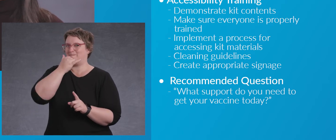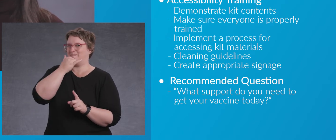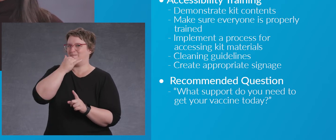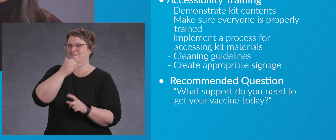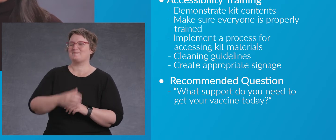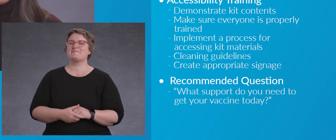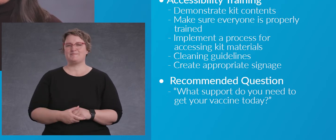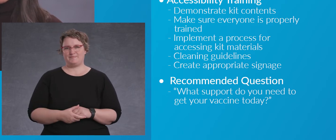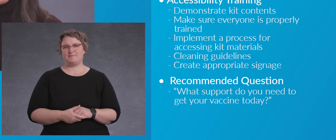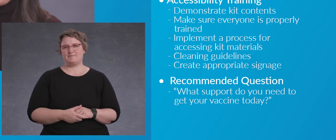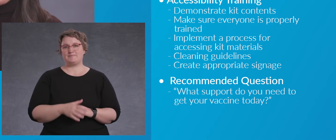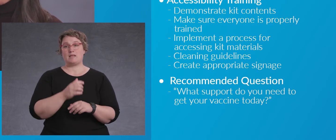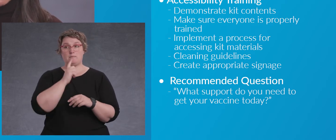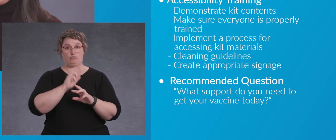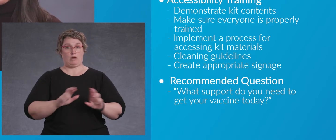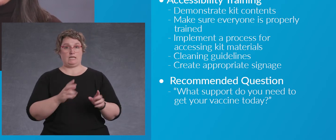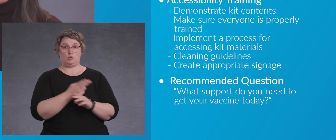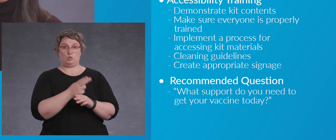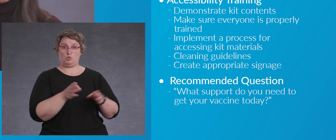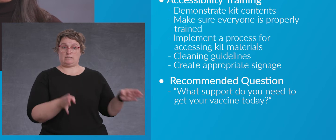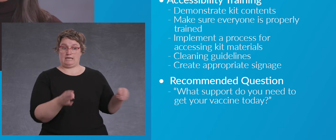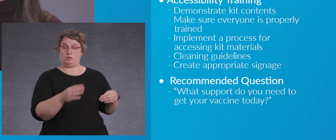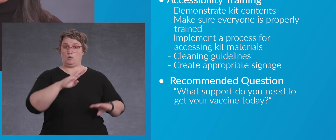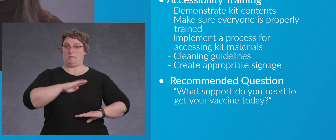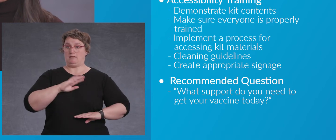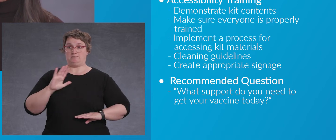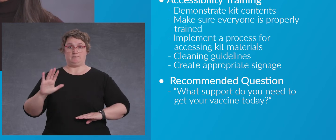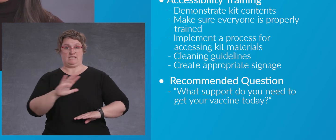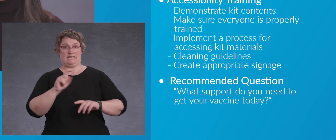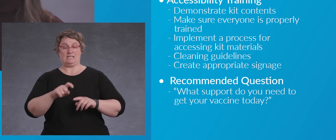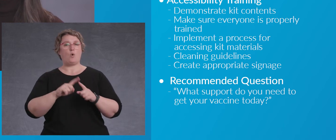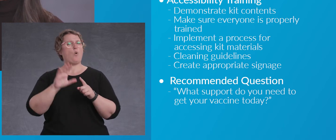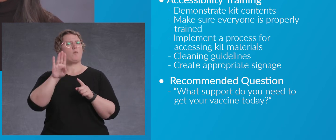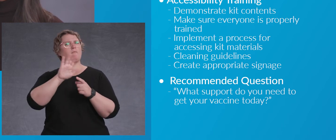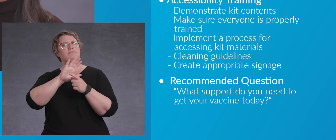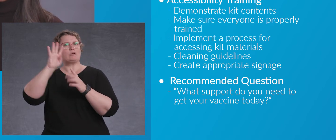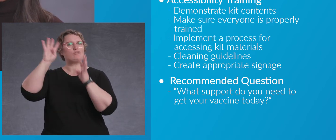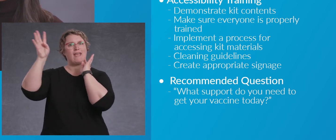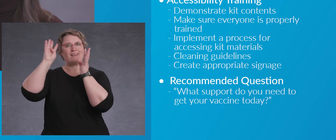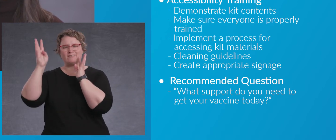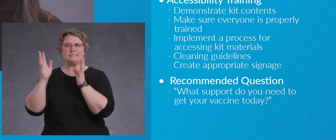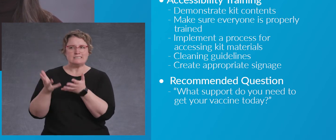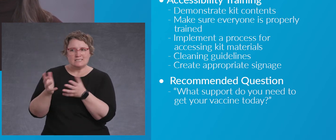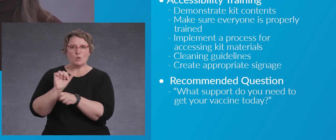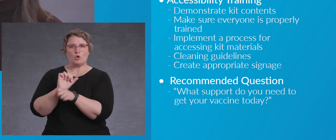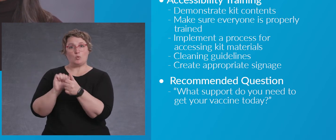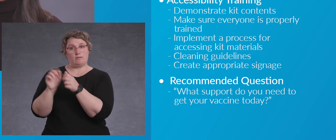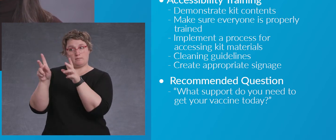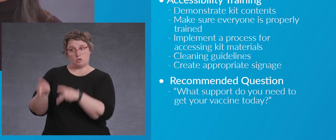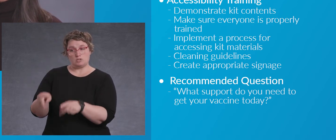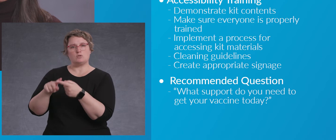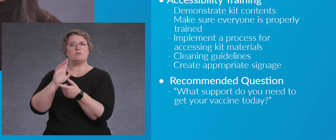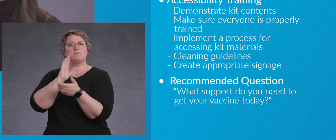Be prepared to use your kit to meet these needs or to get creative working with the individual to find a solution